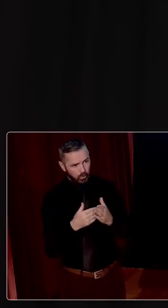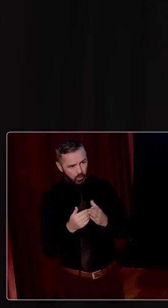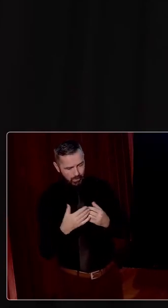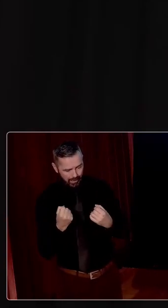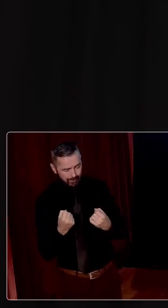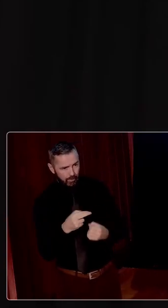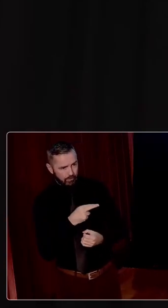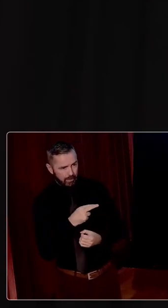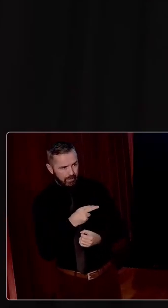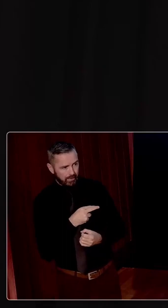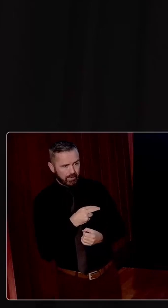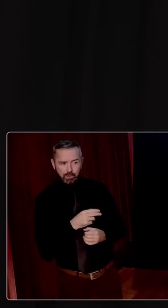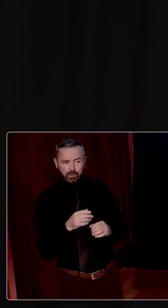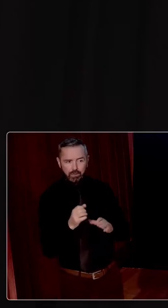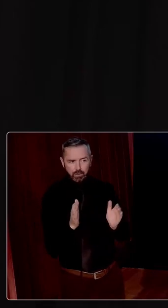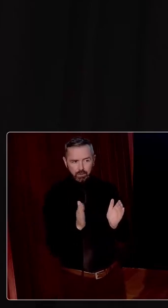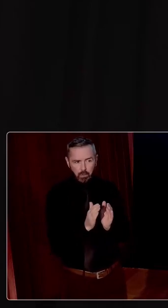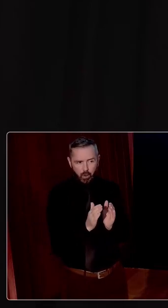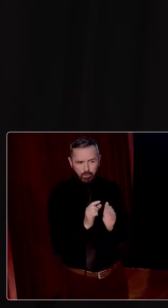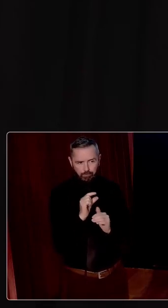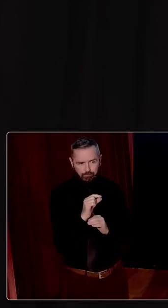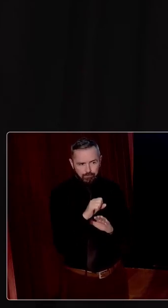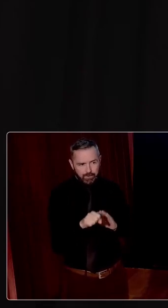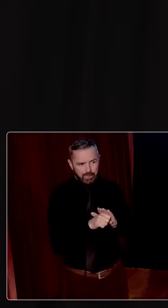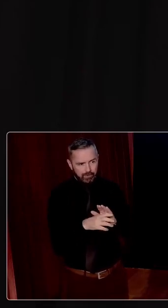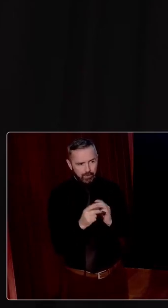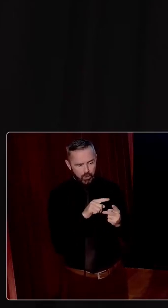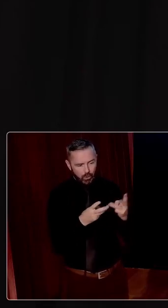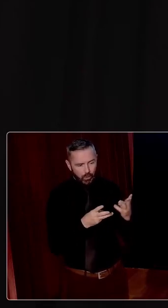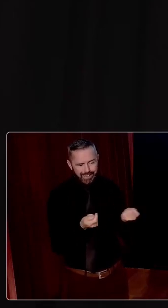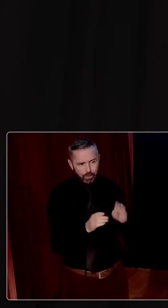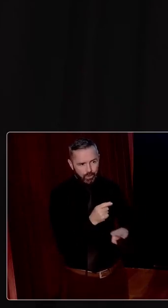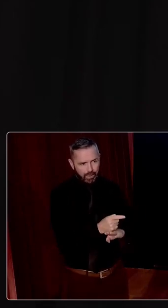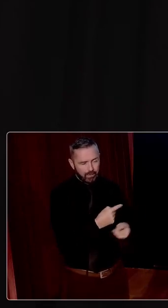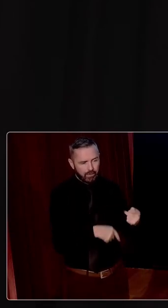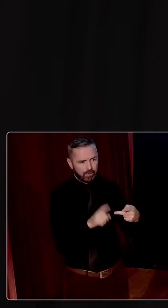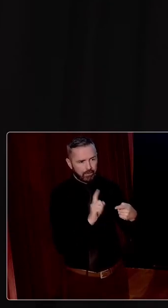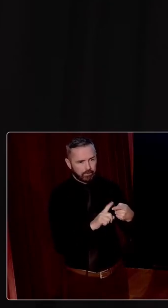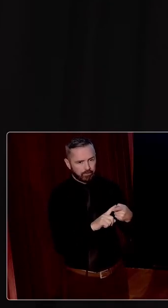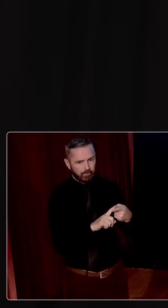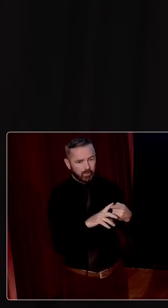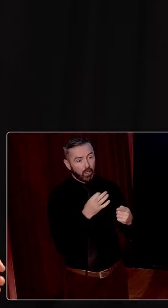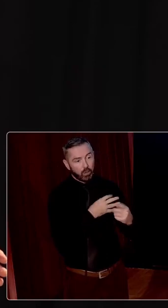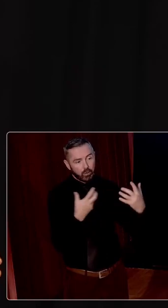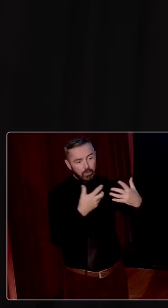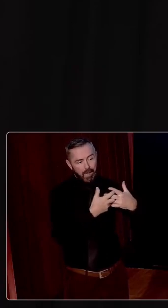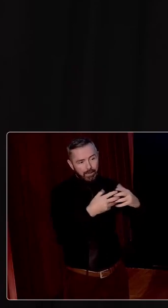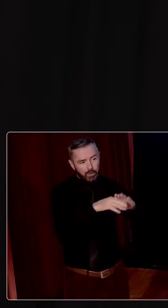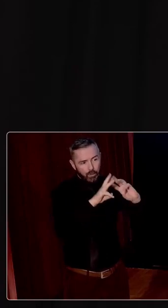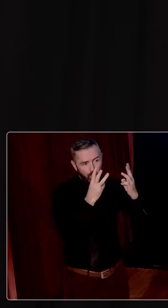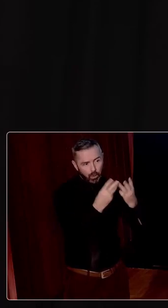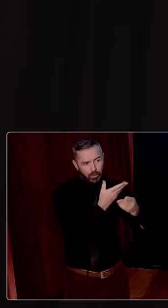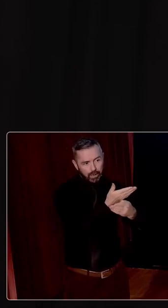geoeconomics. And states, small states tend to have two ways of doing this. One is that you try to have a good fit between the world out